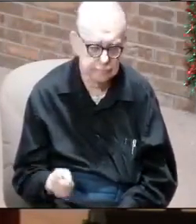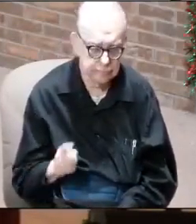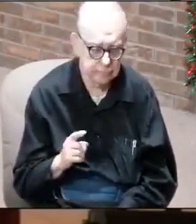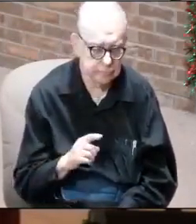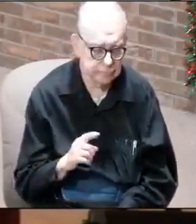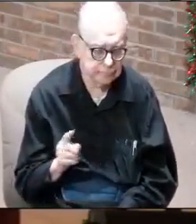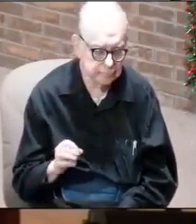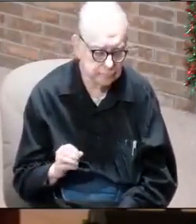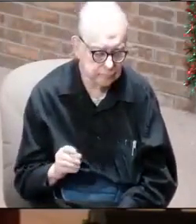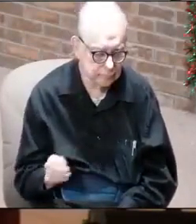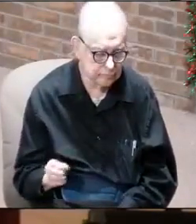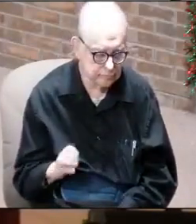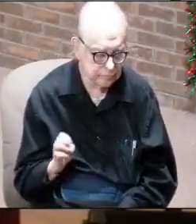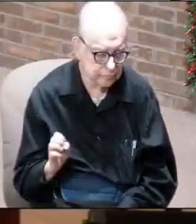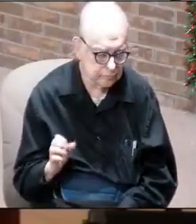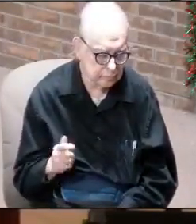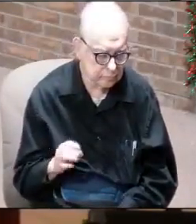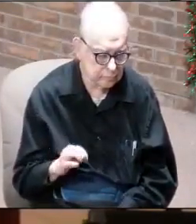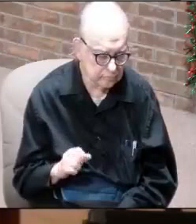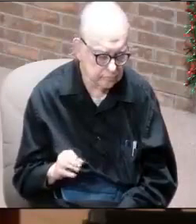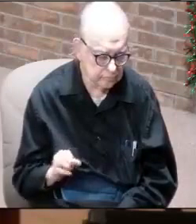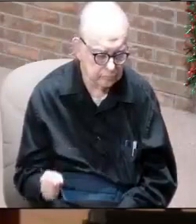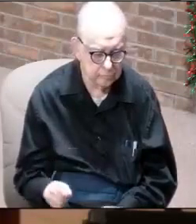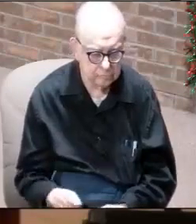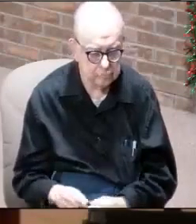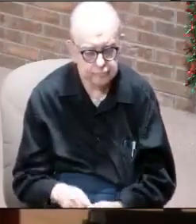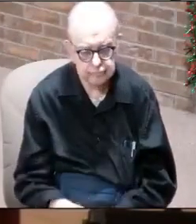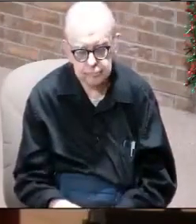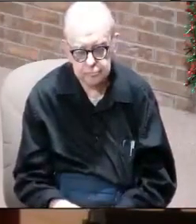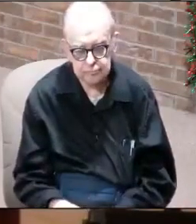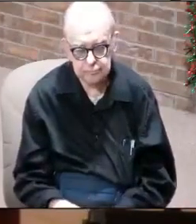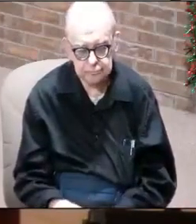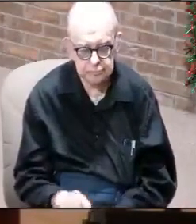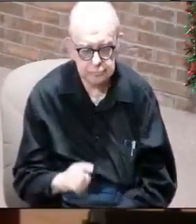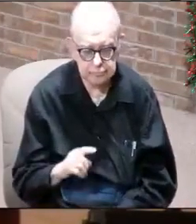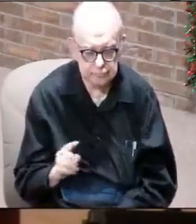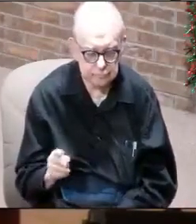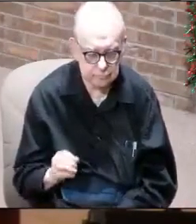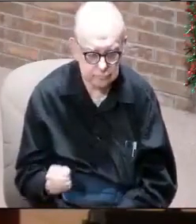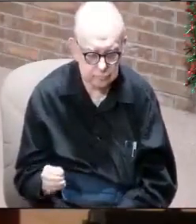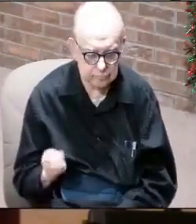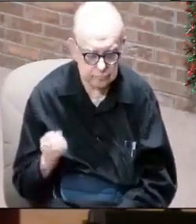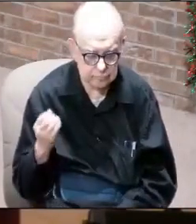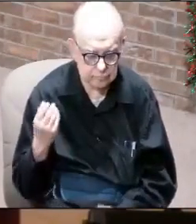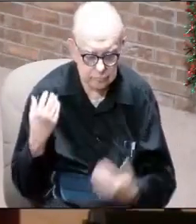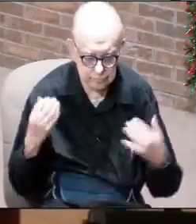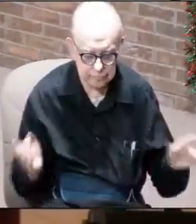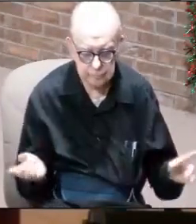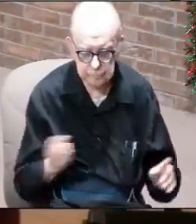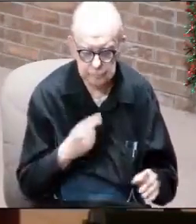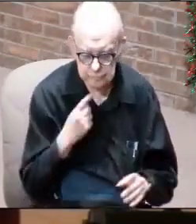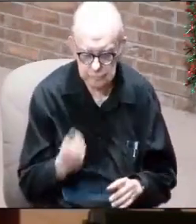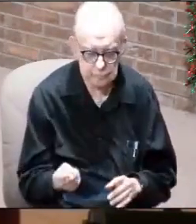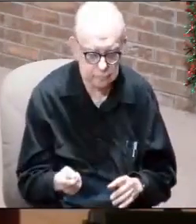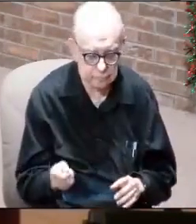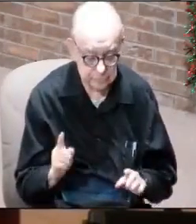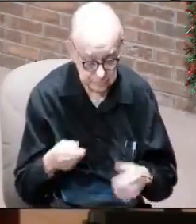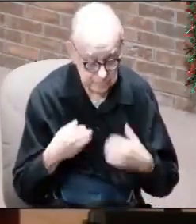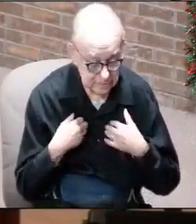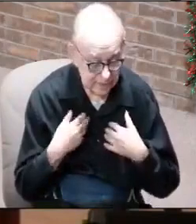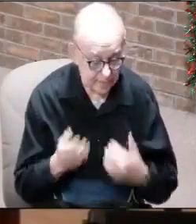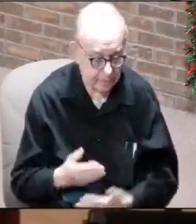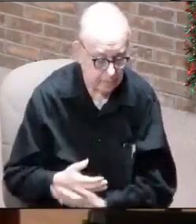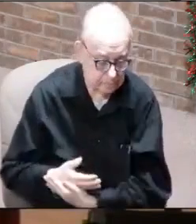Zachariah and Elizabeth, or to Zachariah, when Gabriel came and announced that they were going to have a